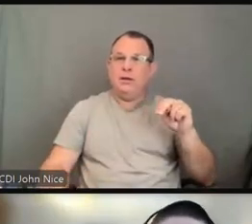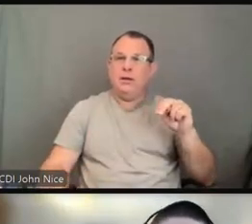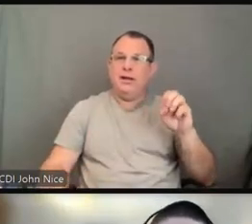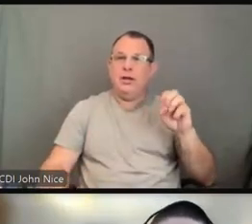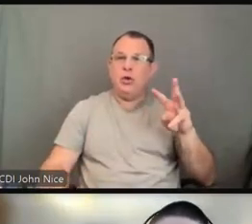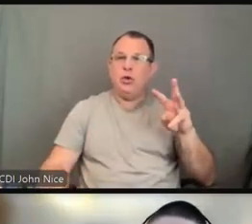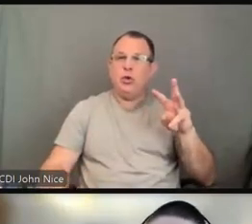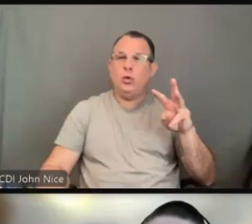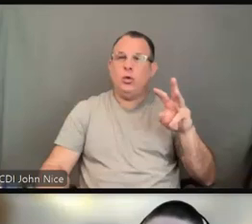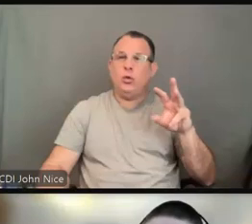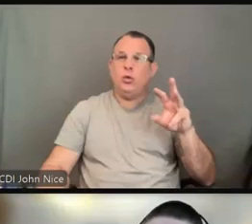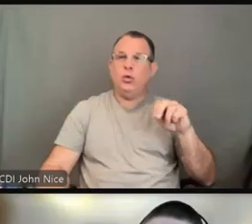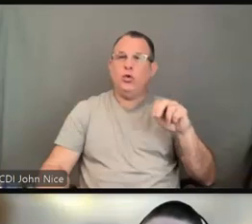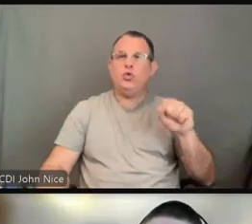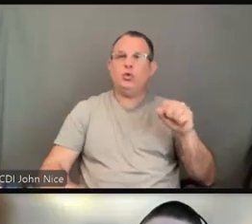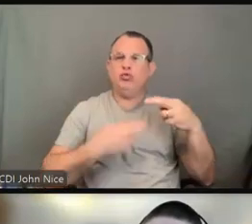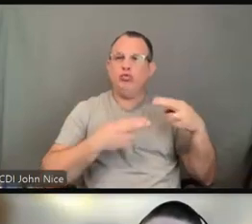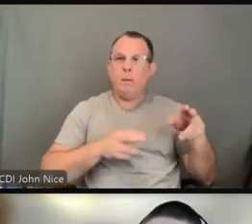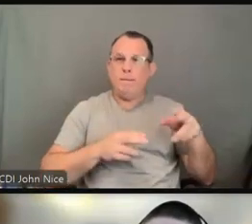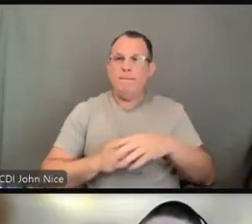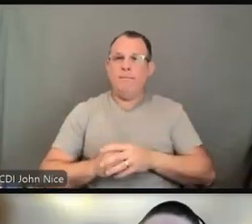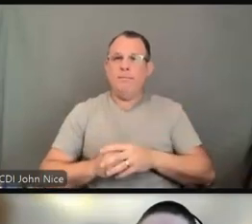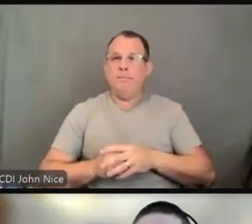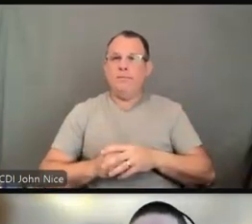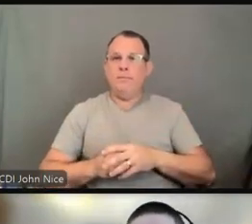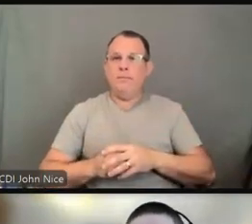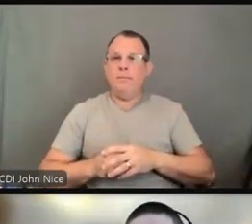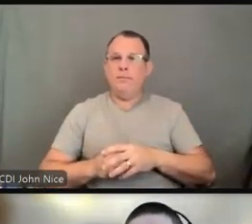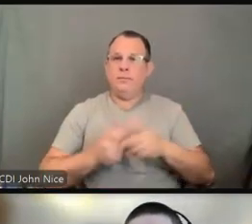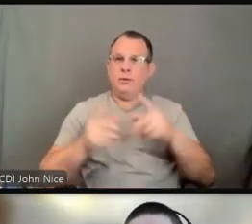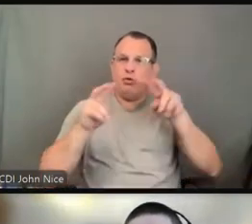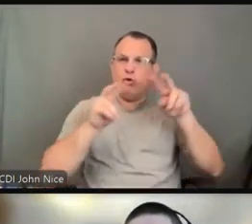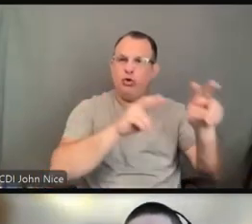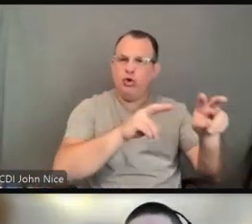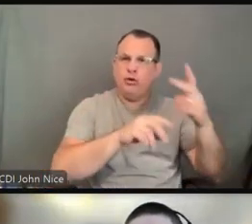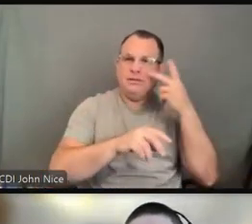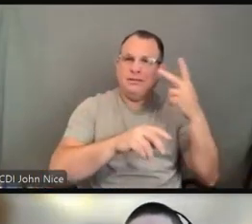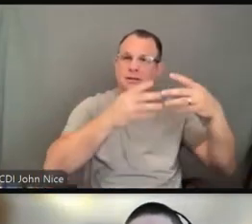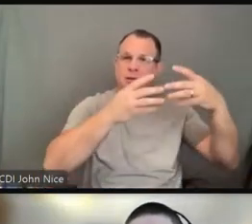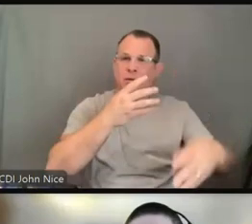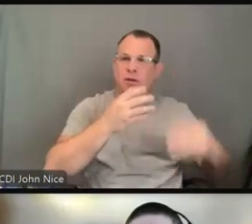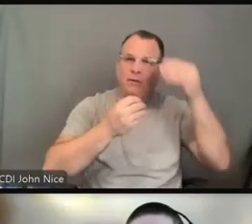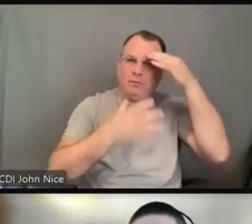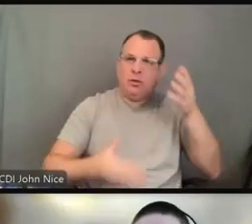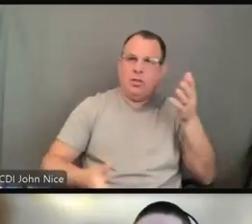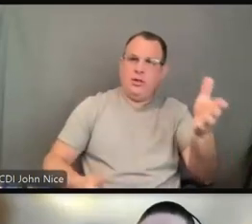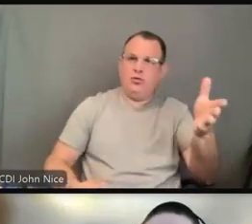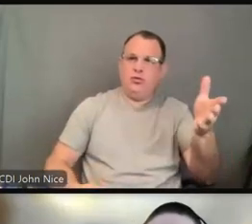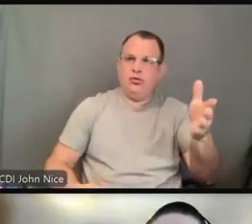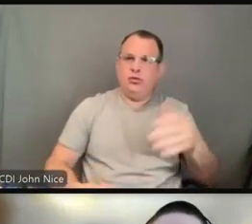In this case, we received a complaint from numerous patients indicating that a Texas-based